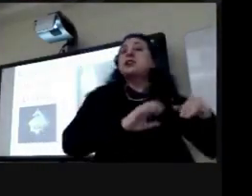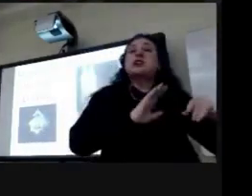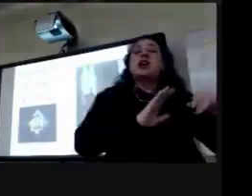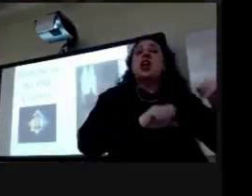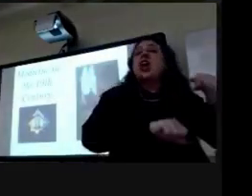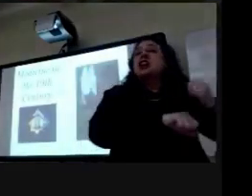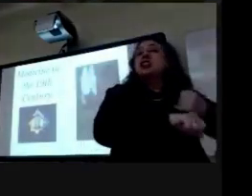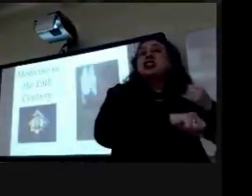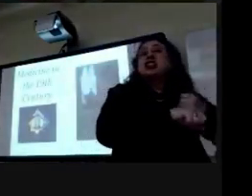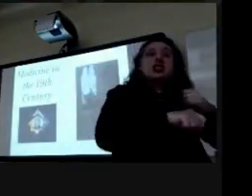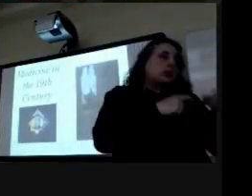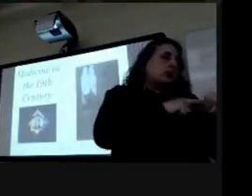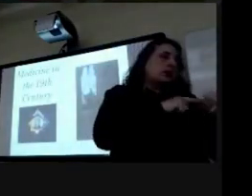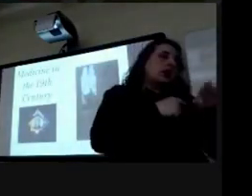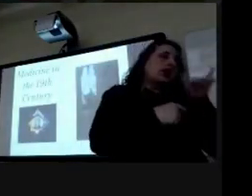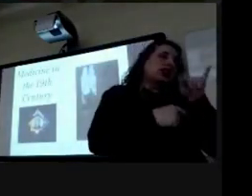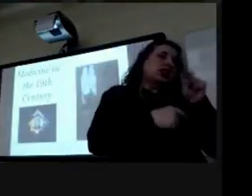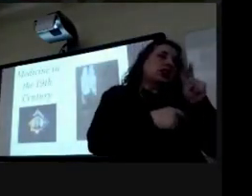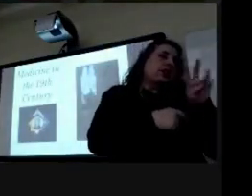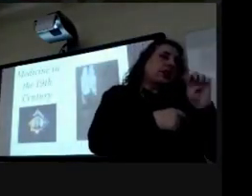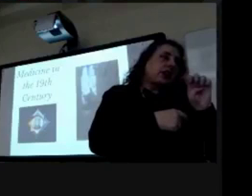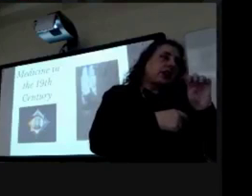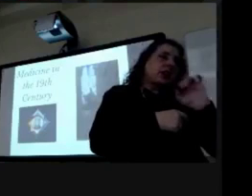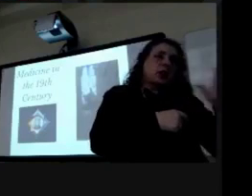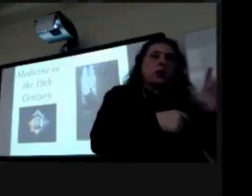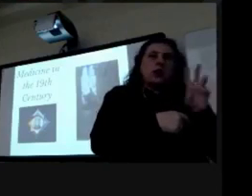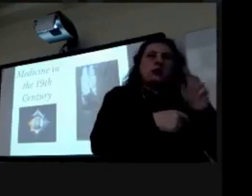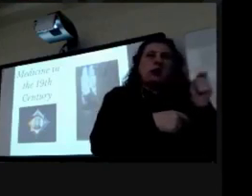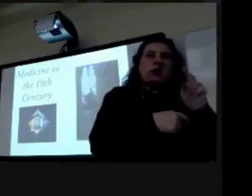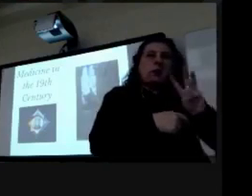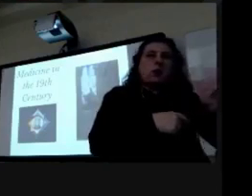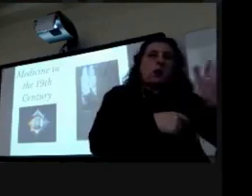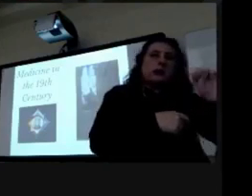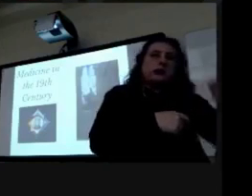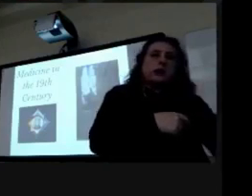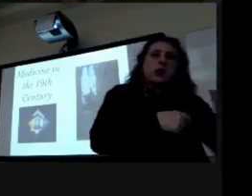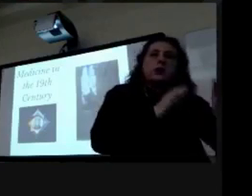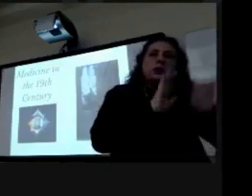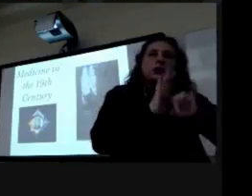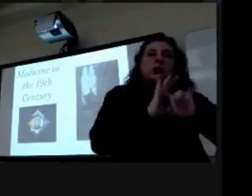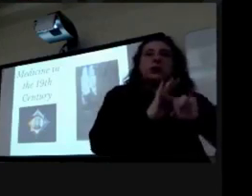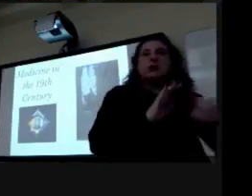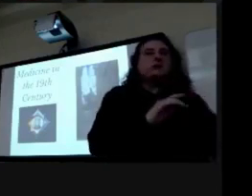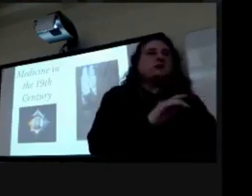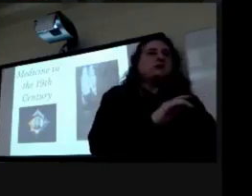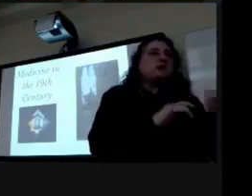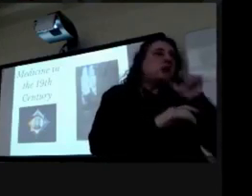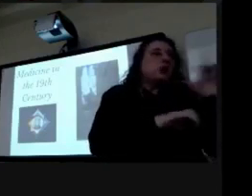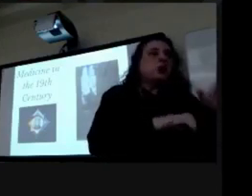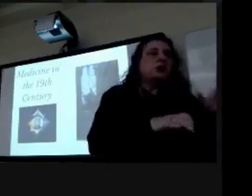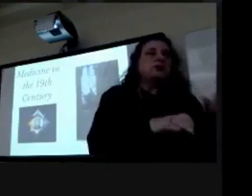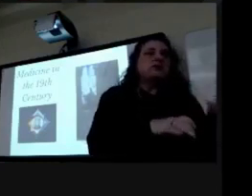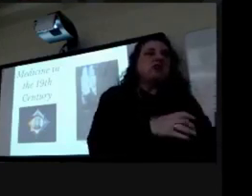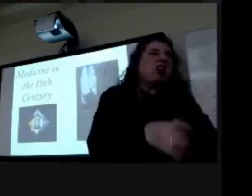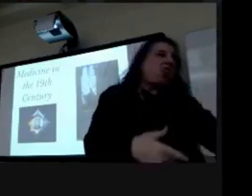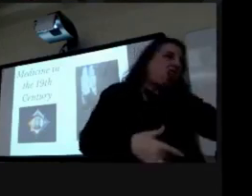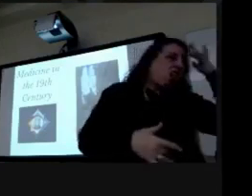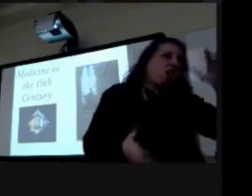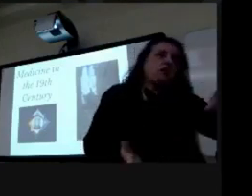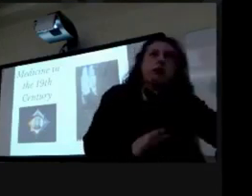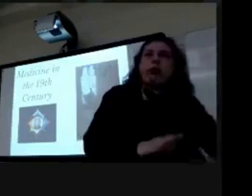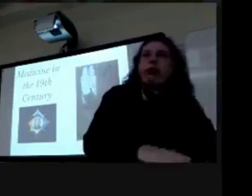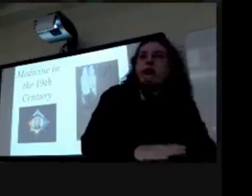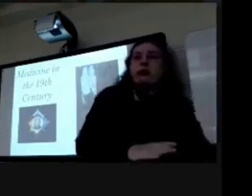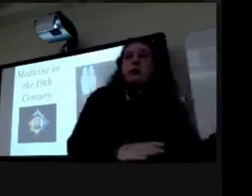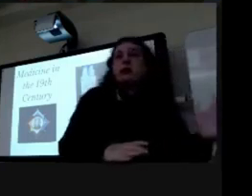didn't try these things and they were completely decimated um another thing they would use kind of curiously is